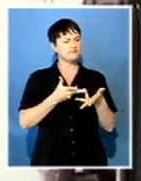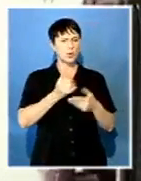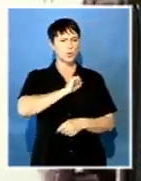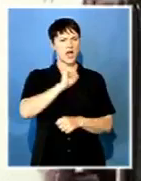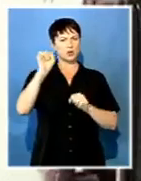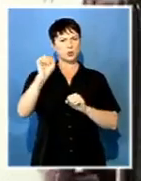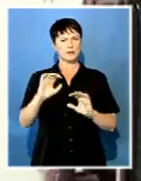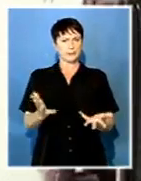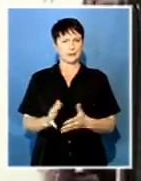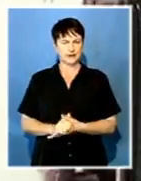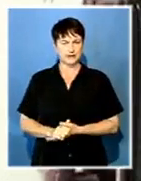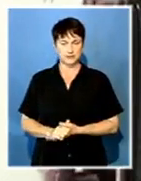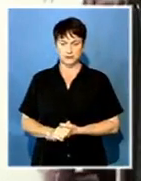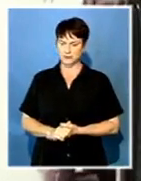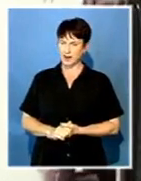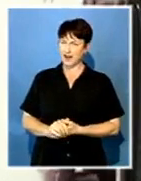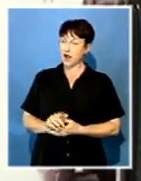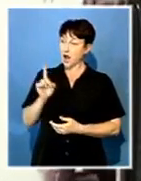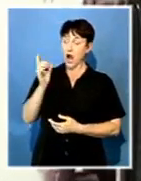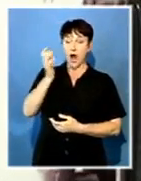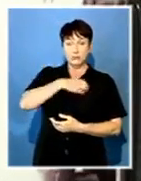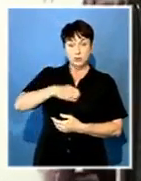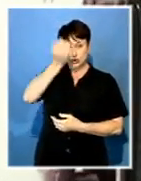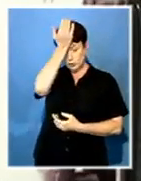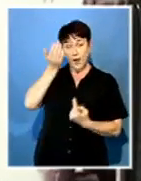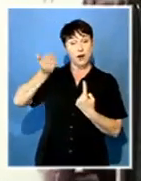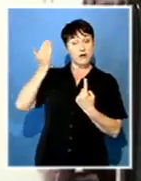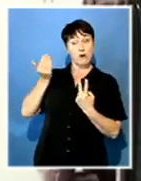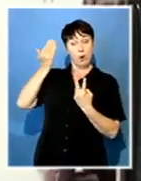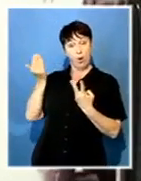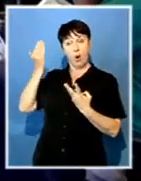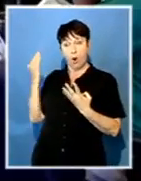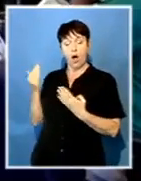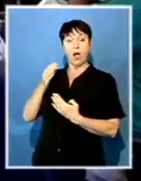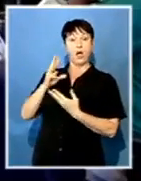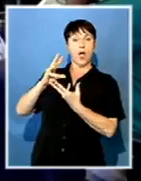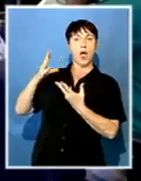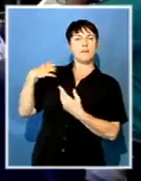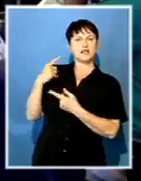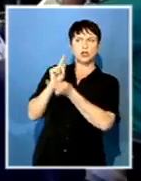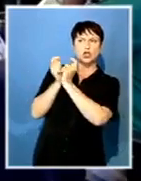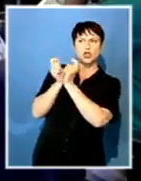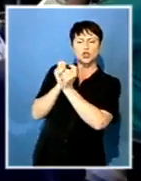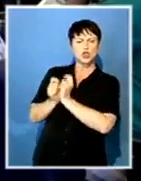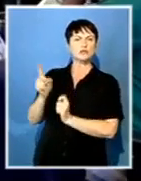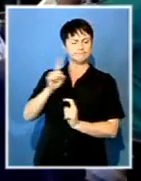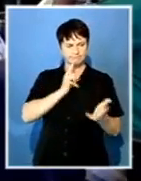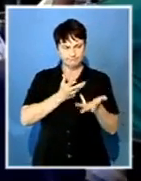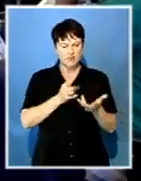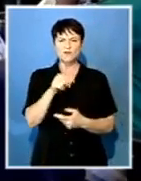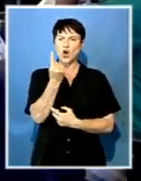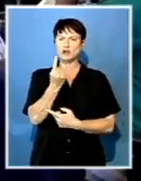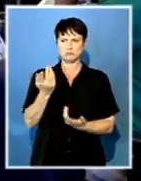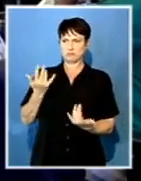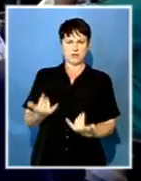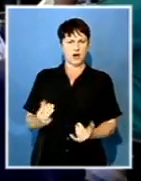Zuma, Kassatu was not consulted during the latest Cabinet reshuffle. He also failed to deal with some of